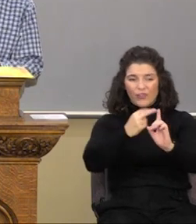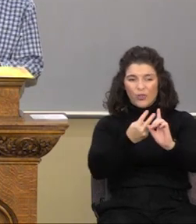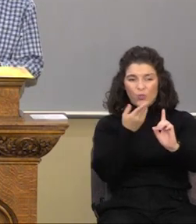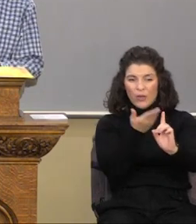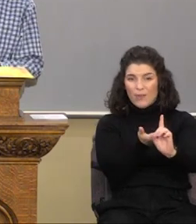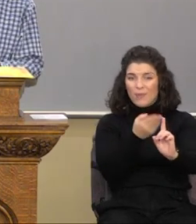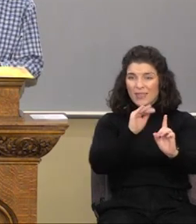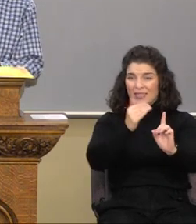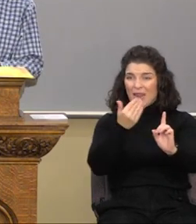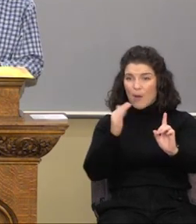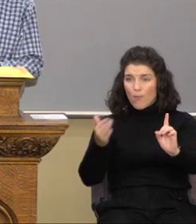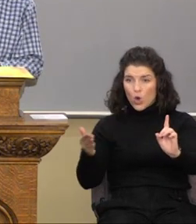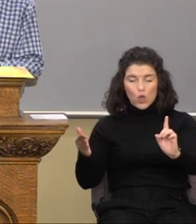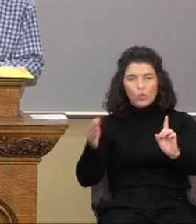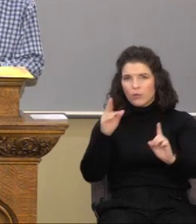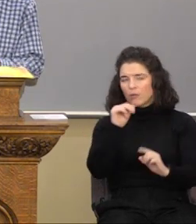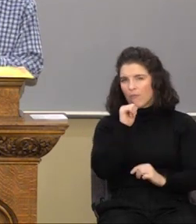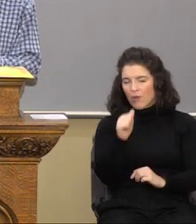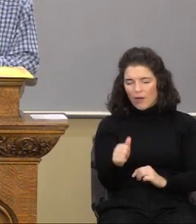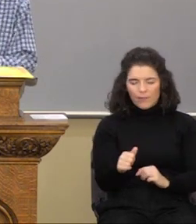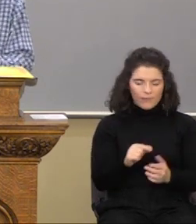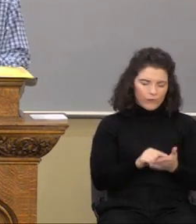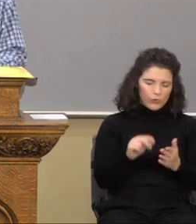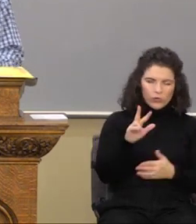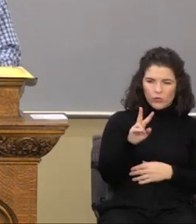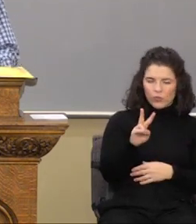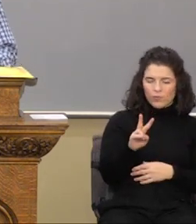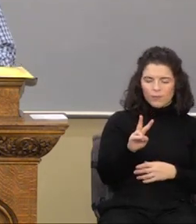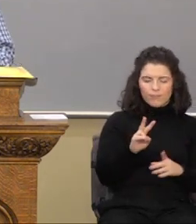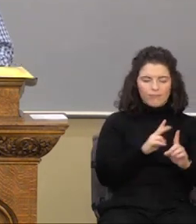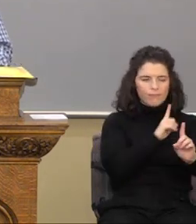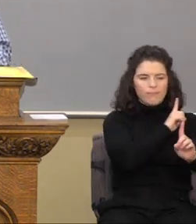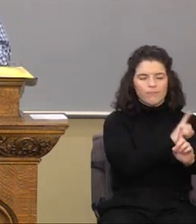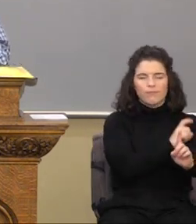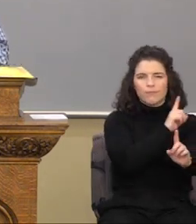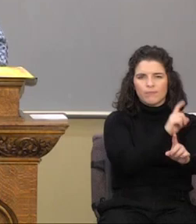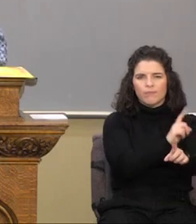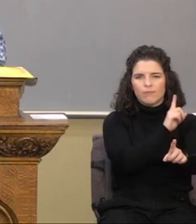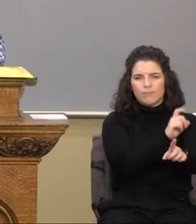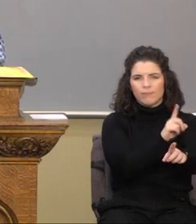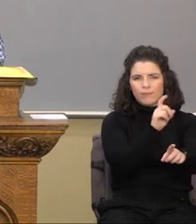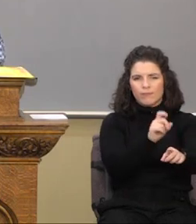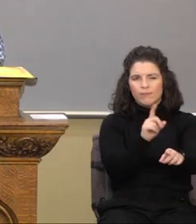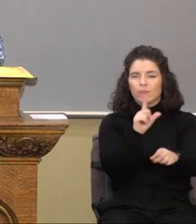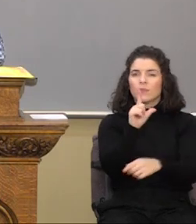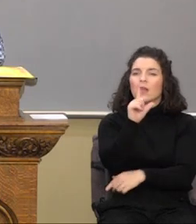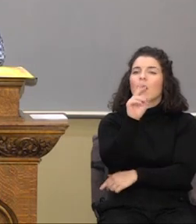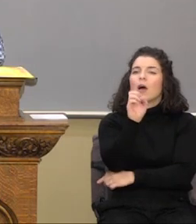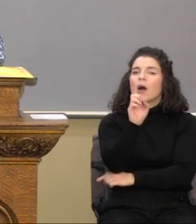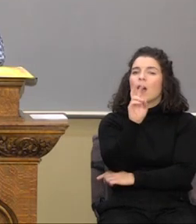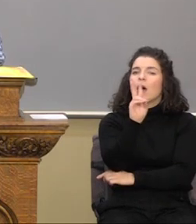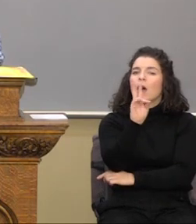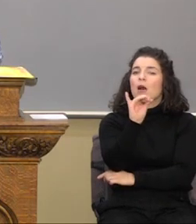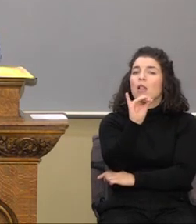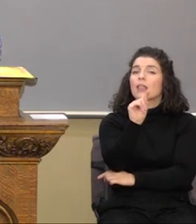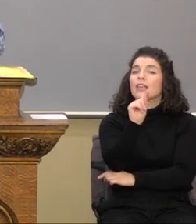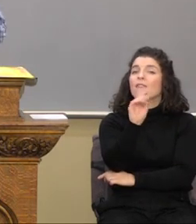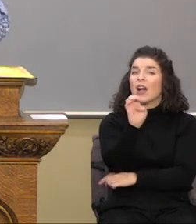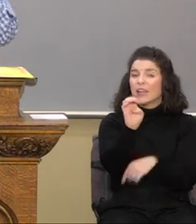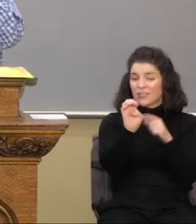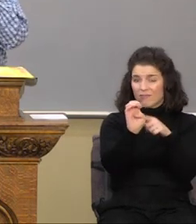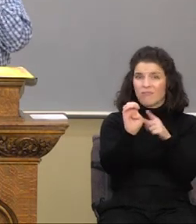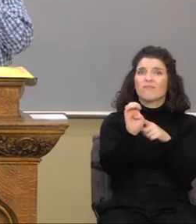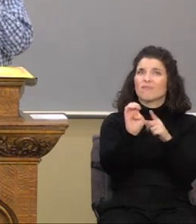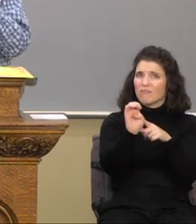Verse 32, and likewise, a what? A Levite. So, here we go